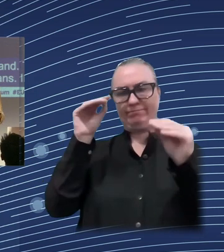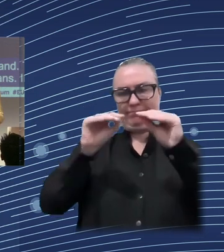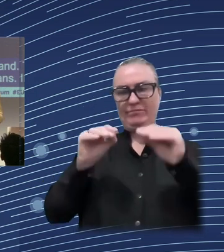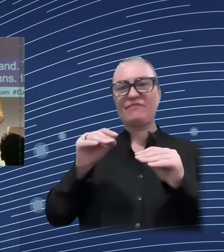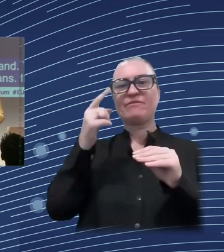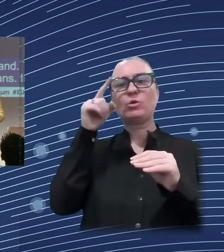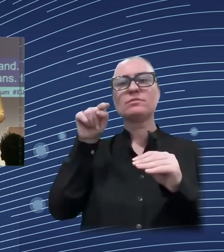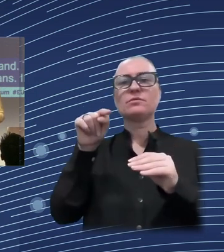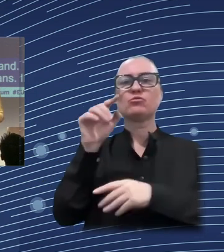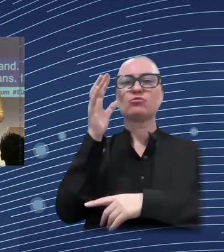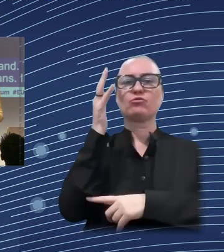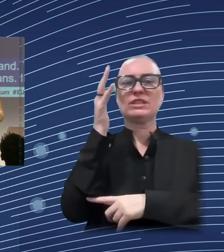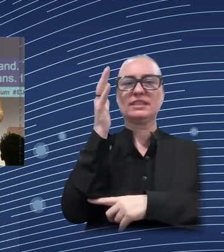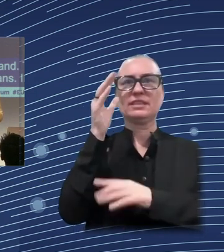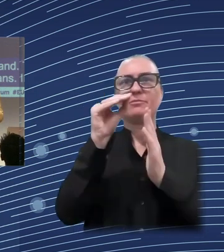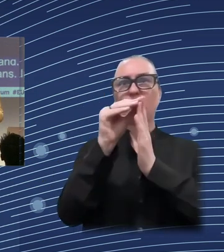on men versus women.